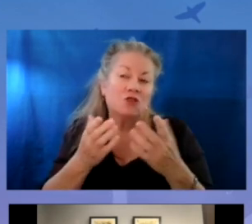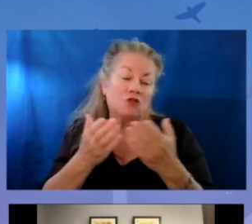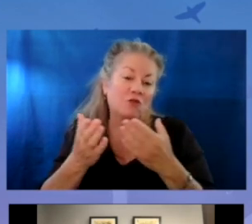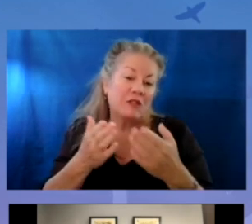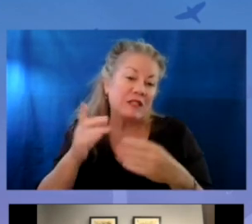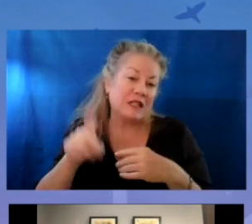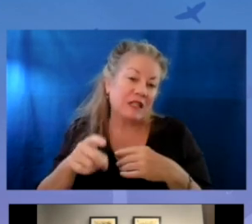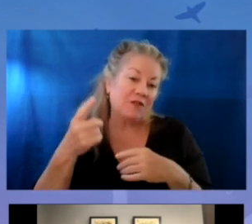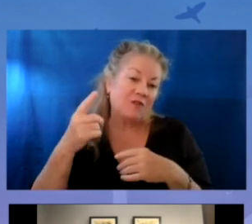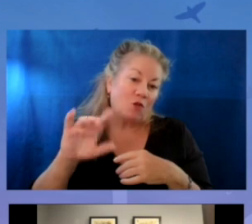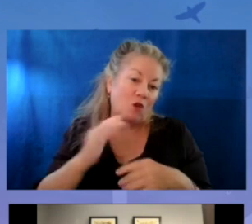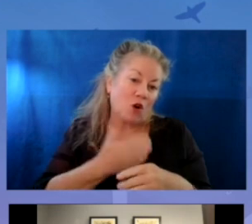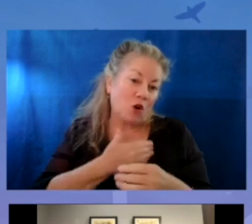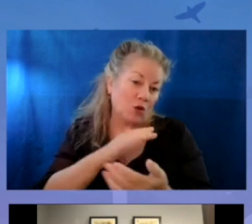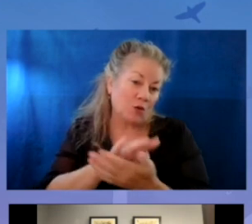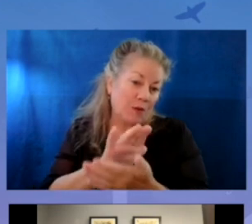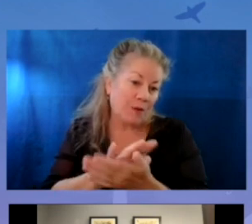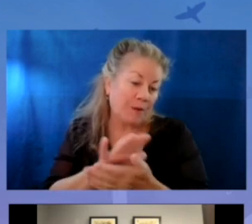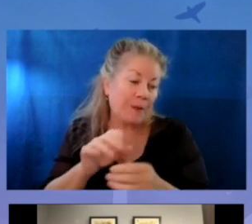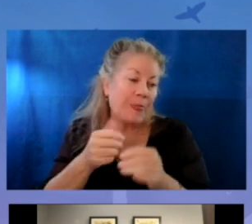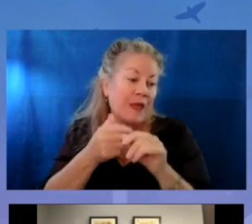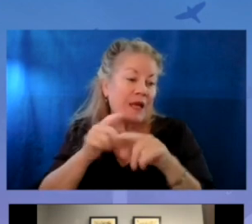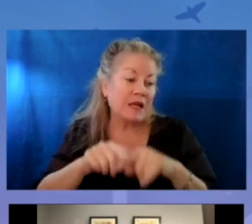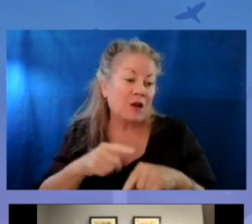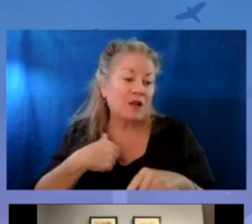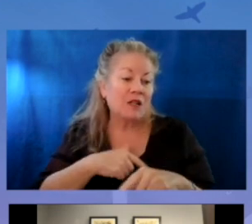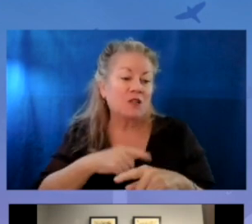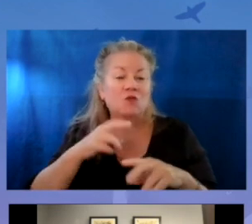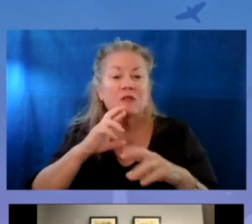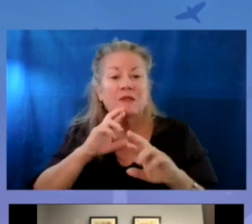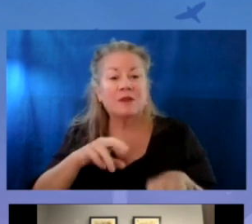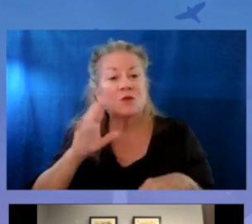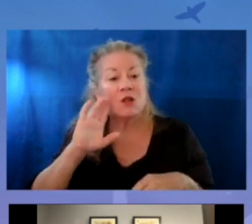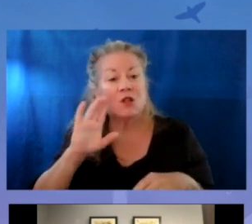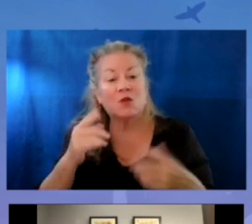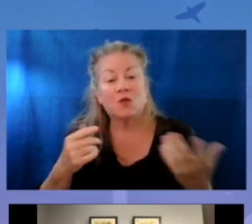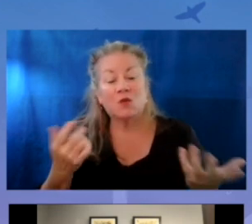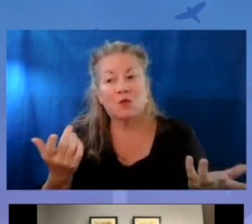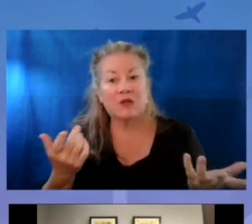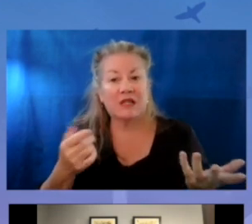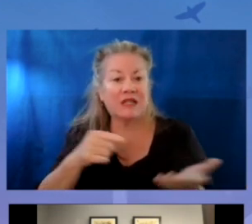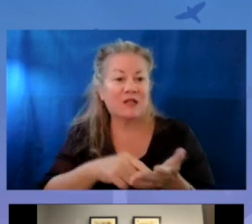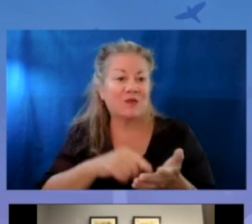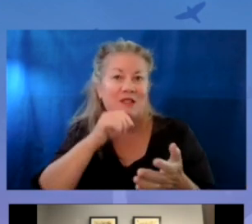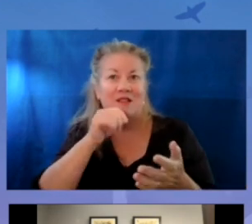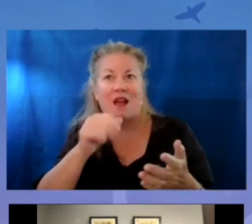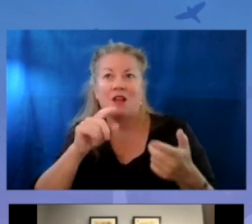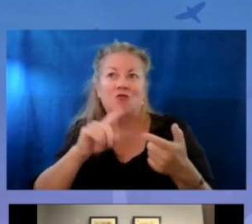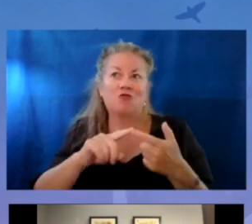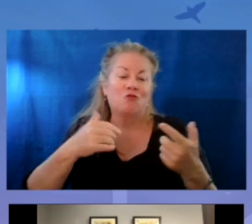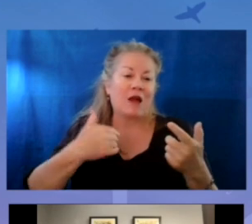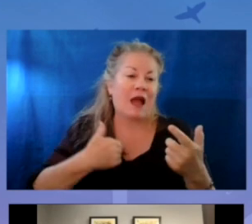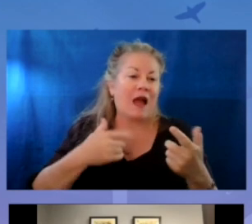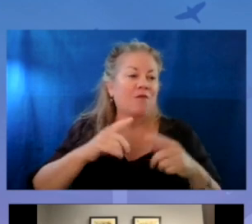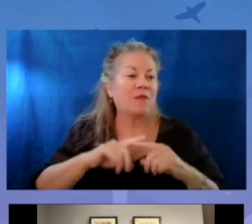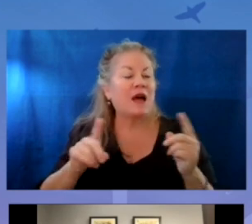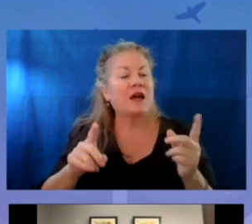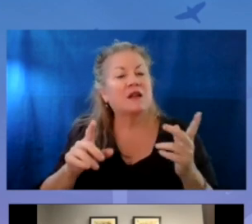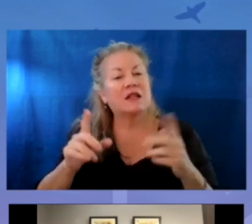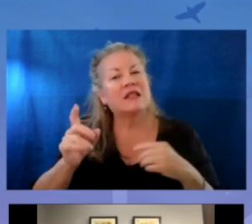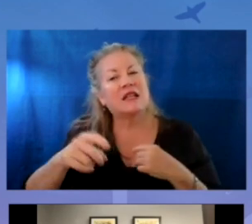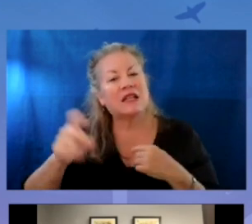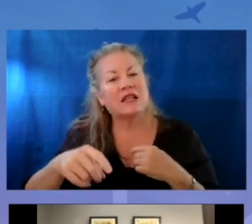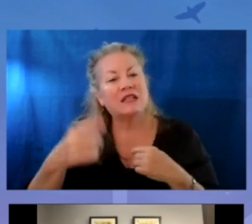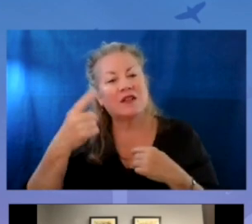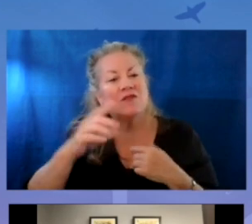service that was needed for our schools, and they're counting on us to respond. And so we knew this wasn't a nice-to-have, but rather